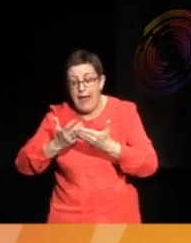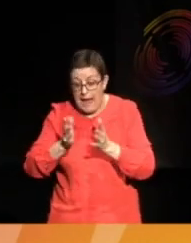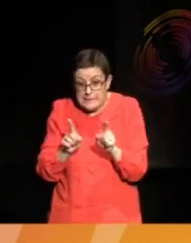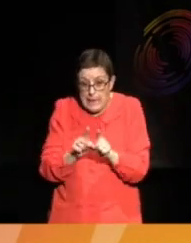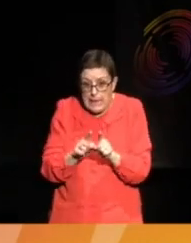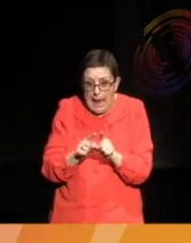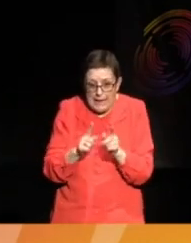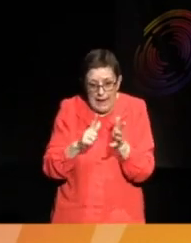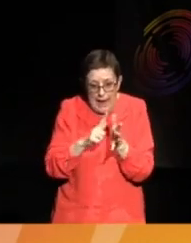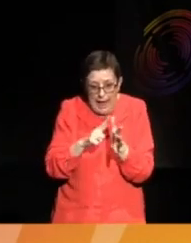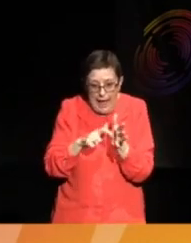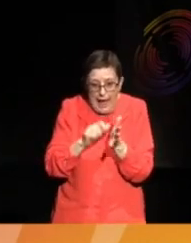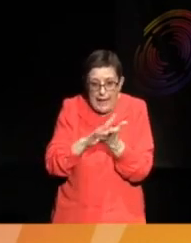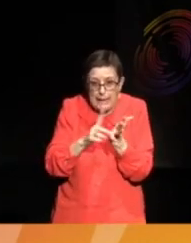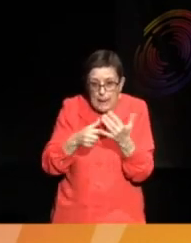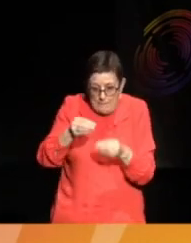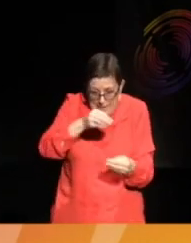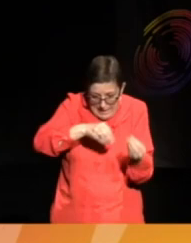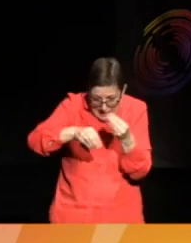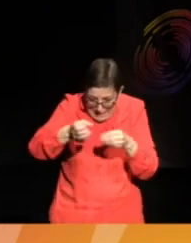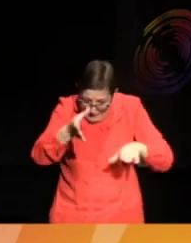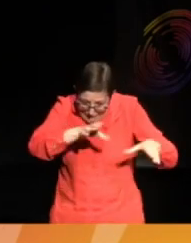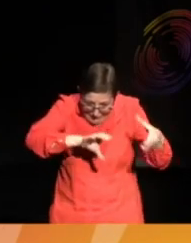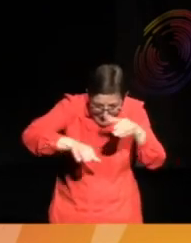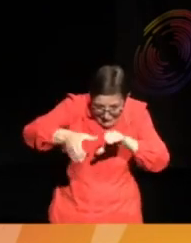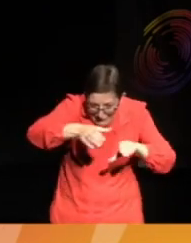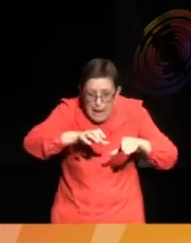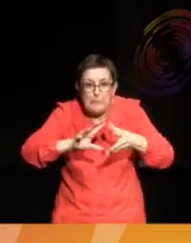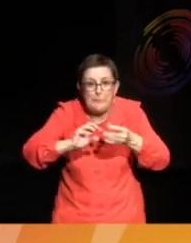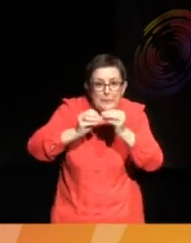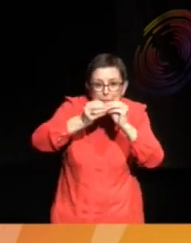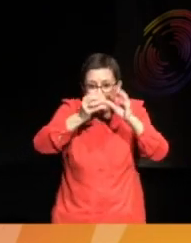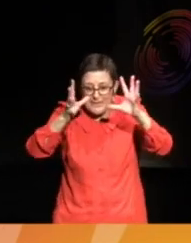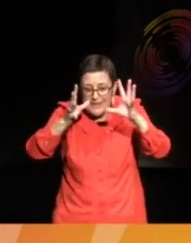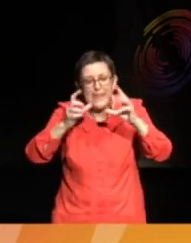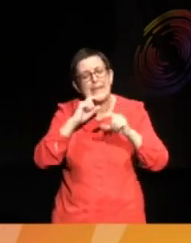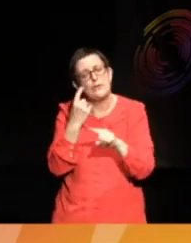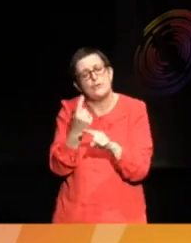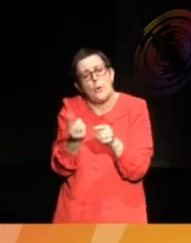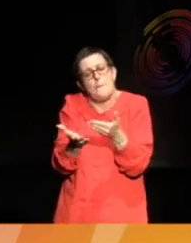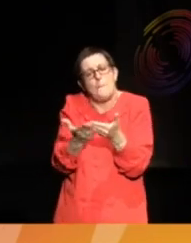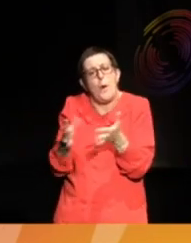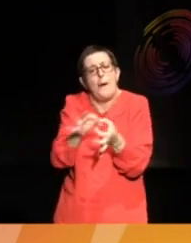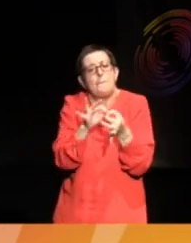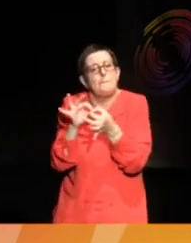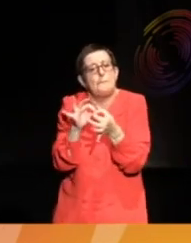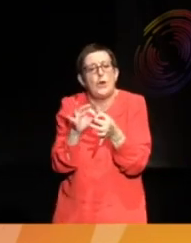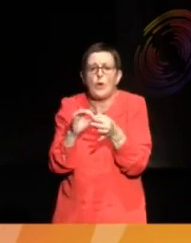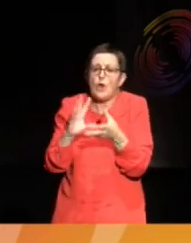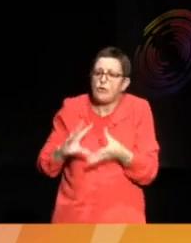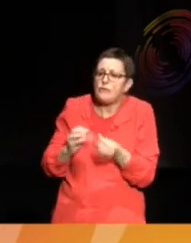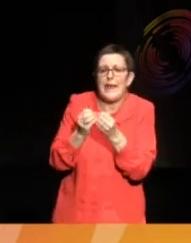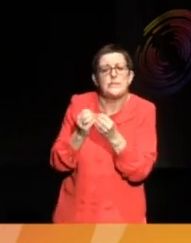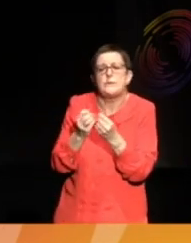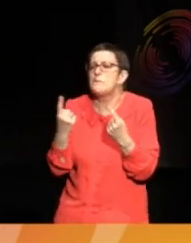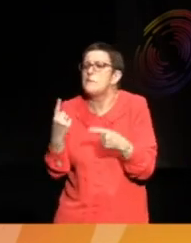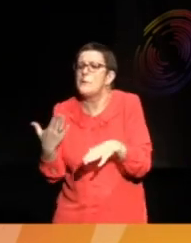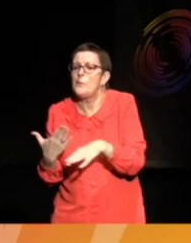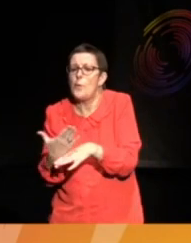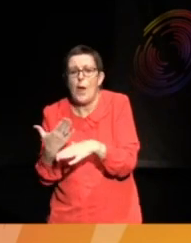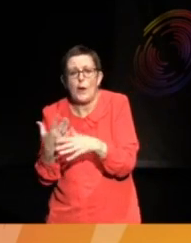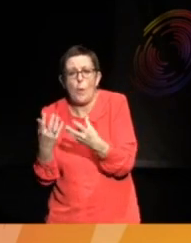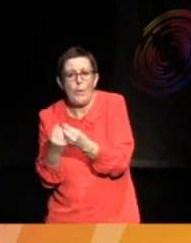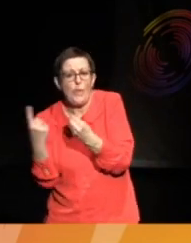that's the plan. But talk a bit more about co-curation. How did that work then? And who were you actually